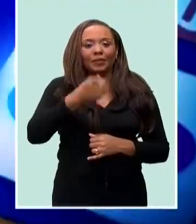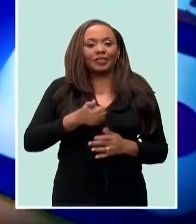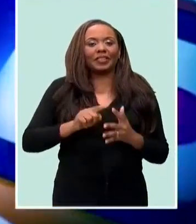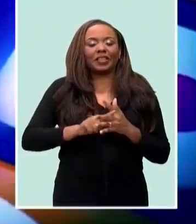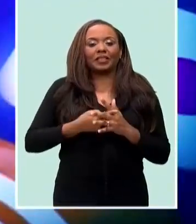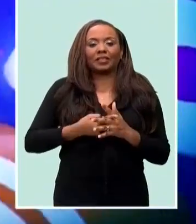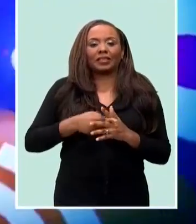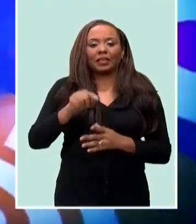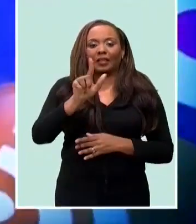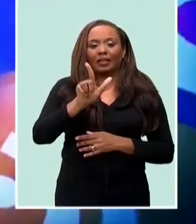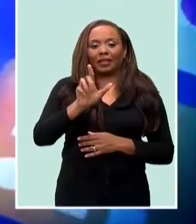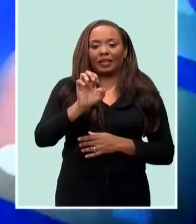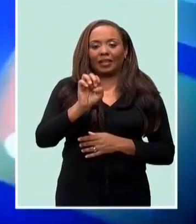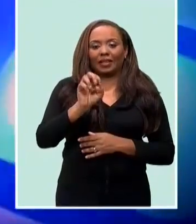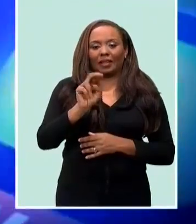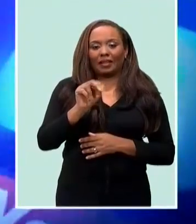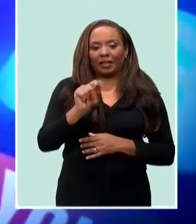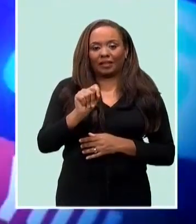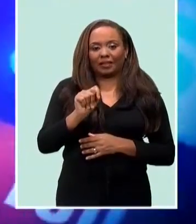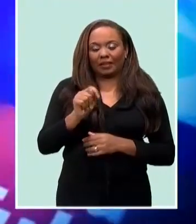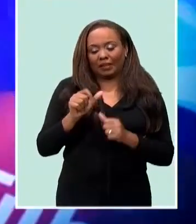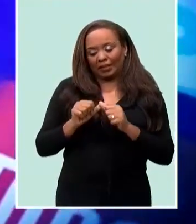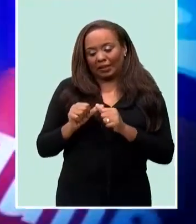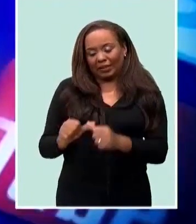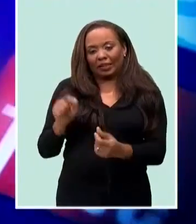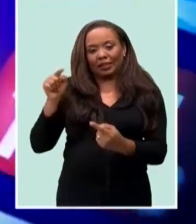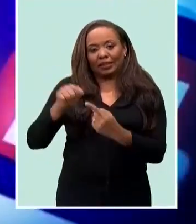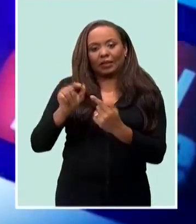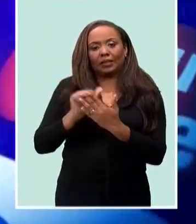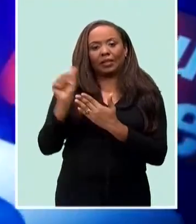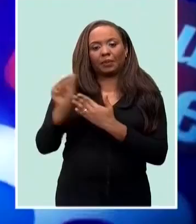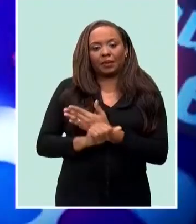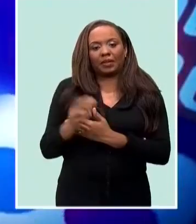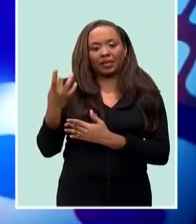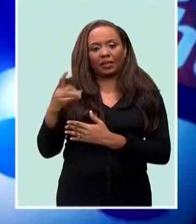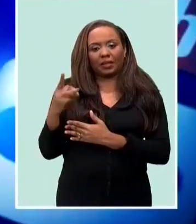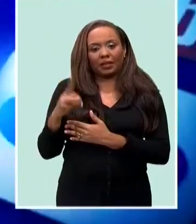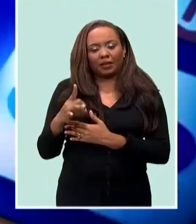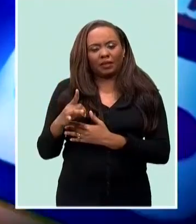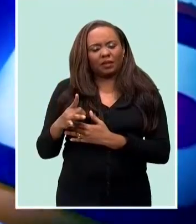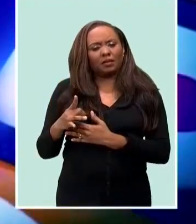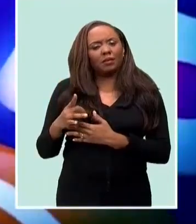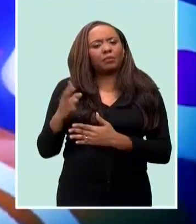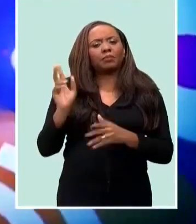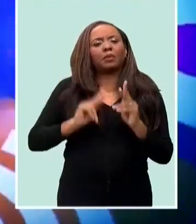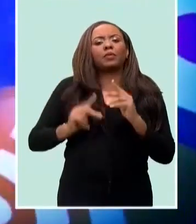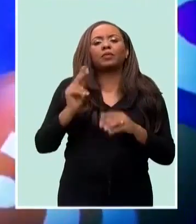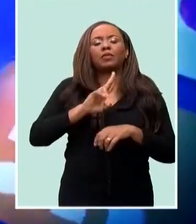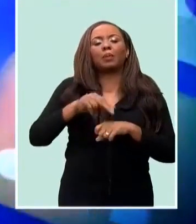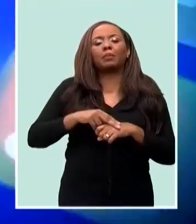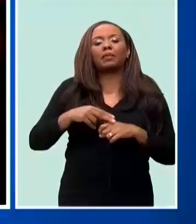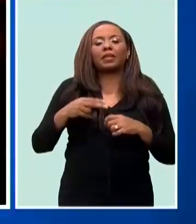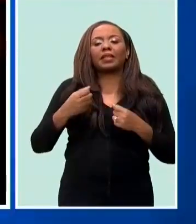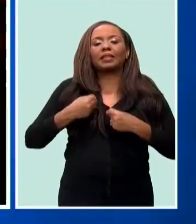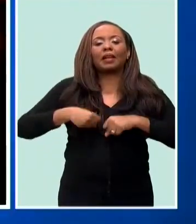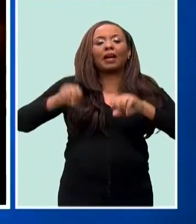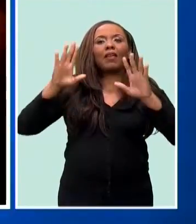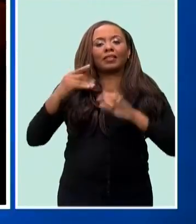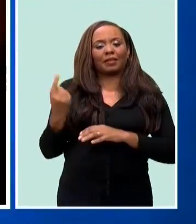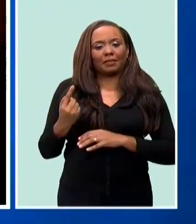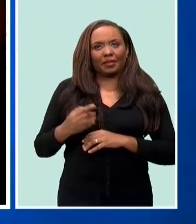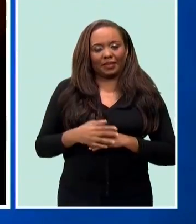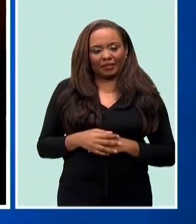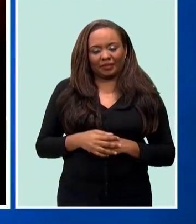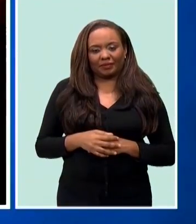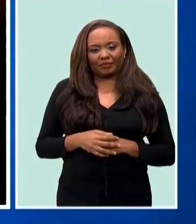continues until April 18th. Traditionally, during this time, people give up something. This Instagram